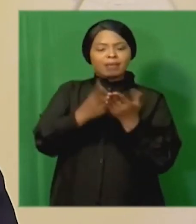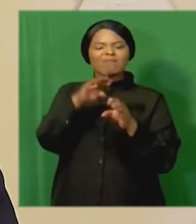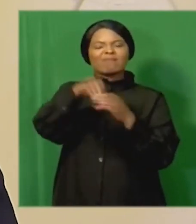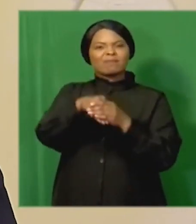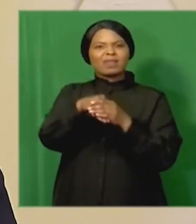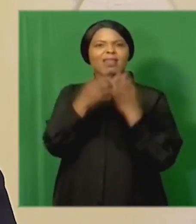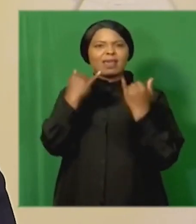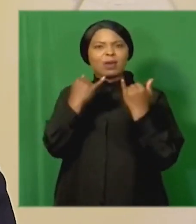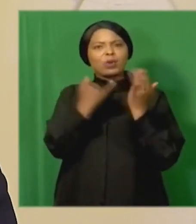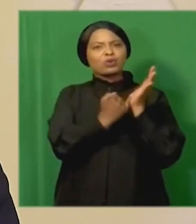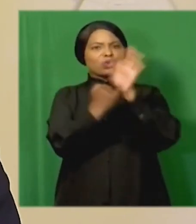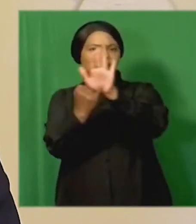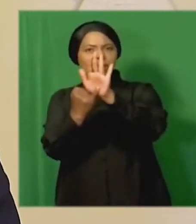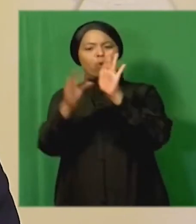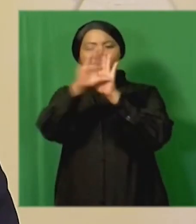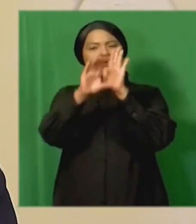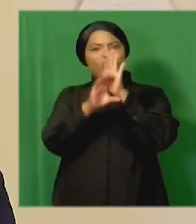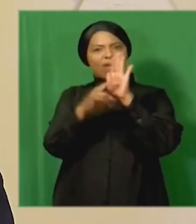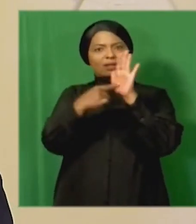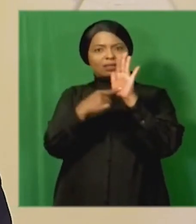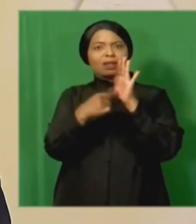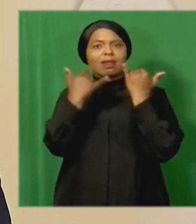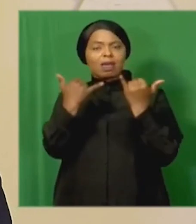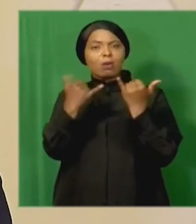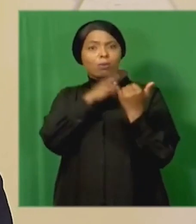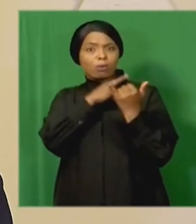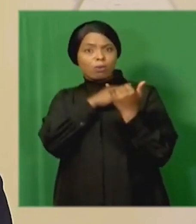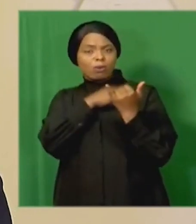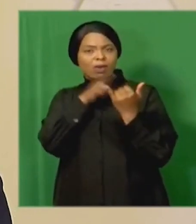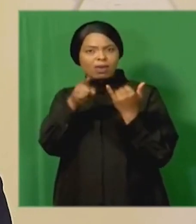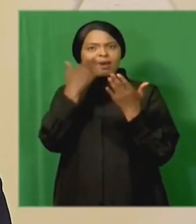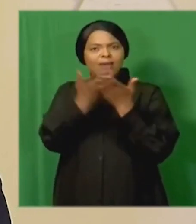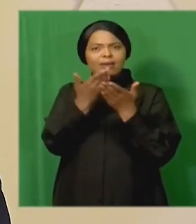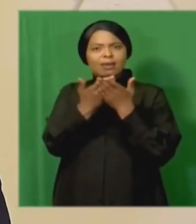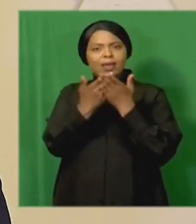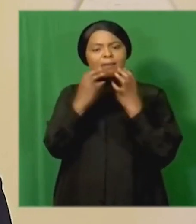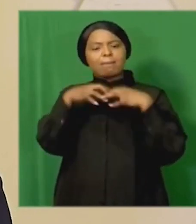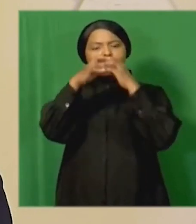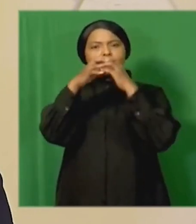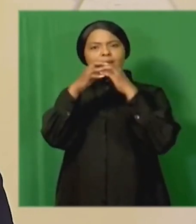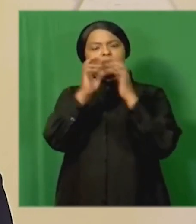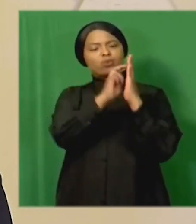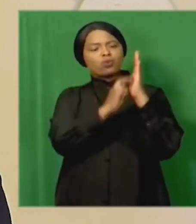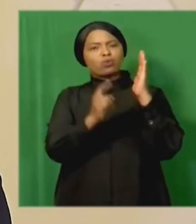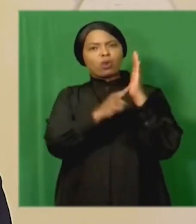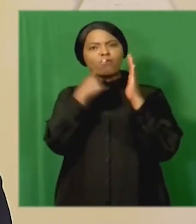introduction of a code of conduct setting out the ethical standards for procurement